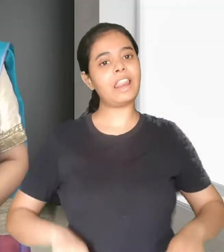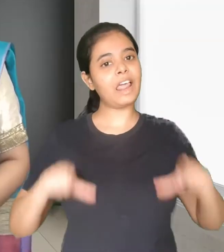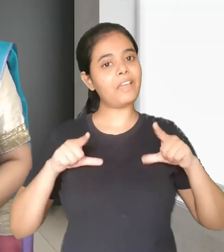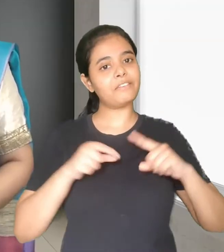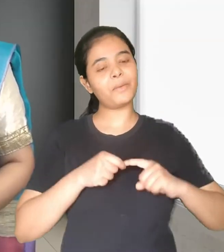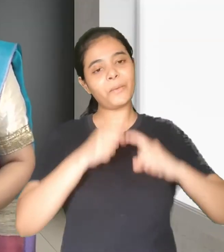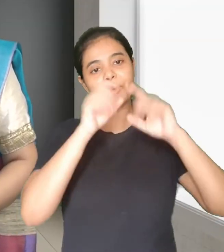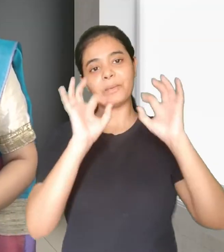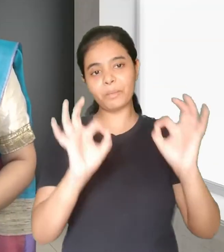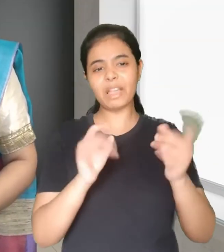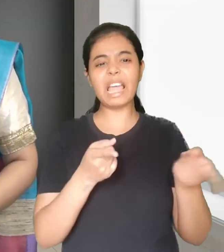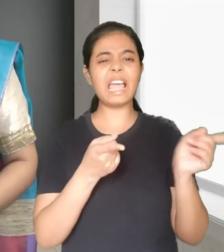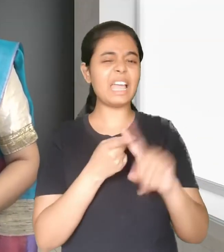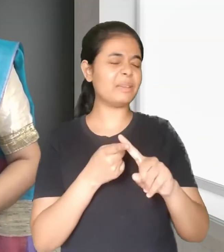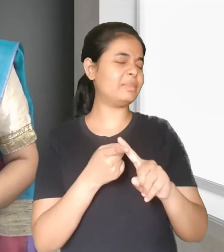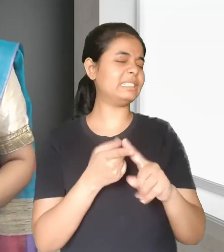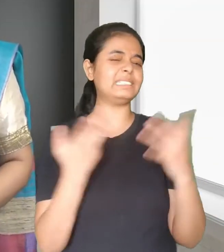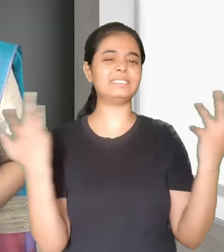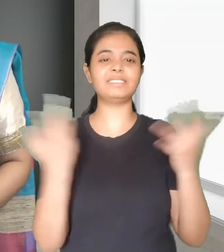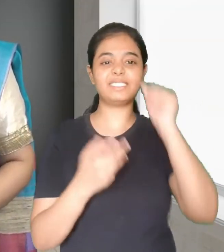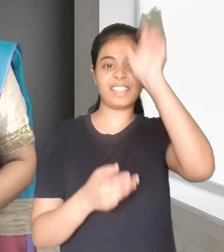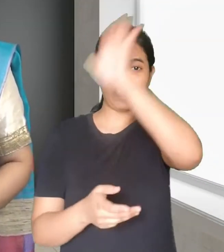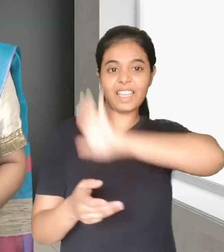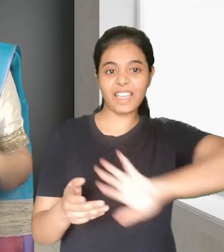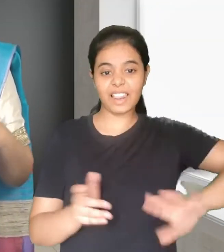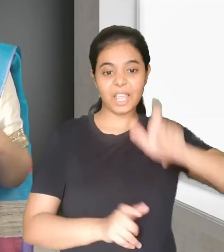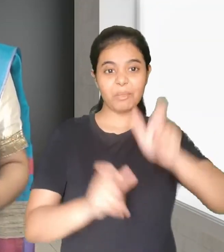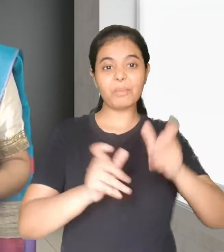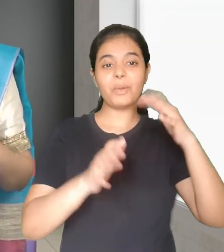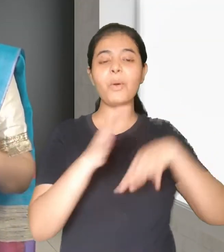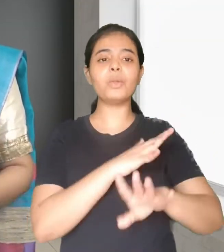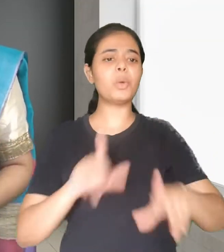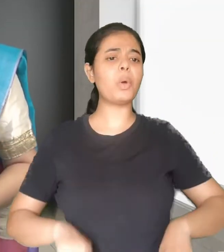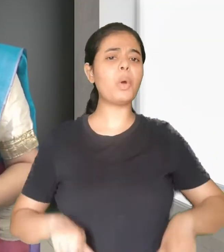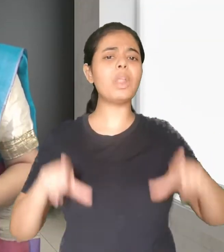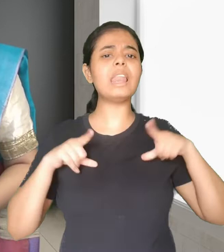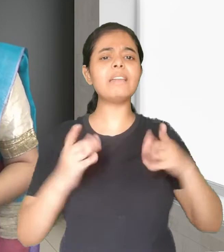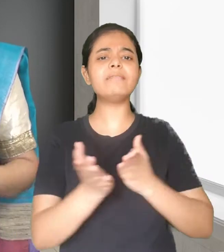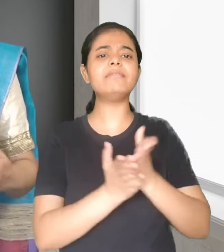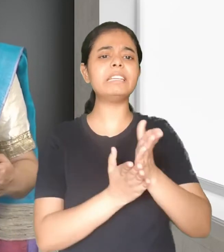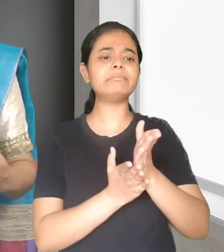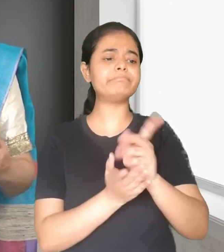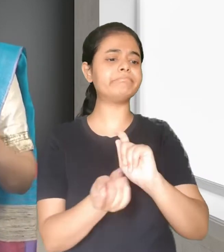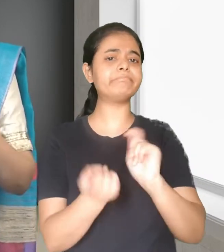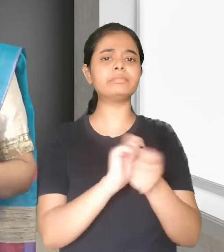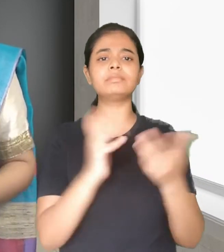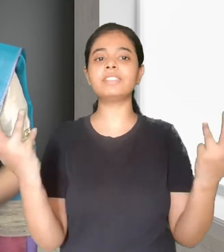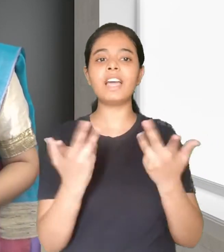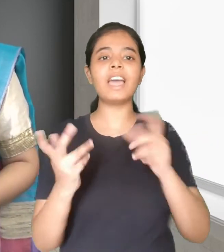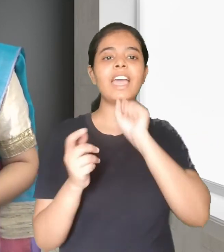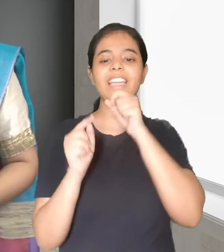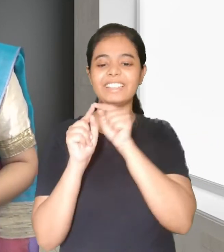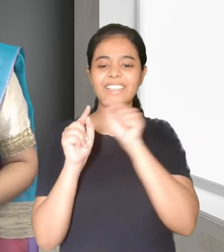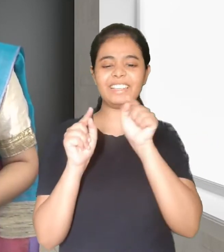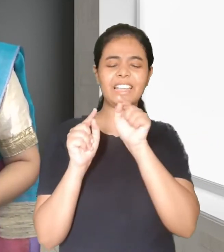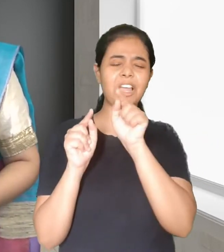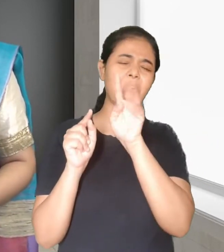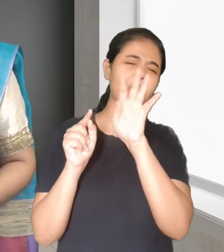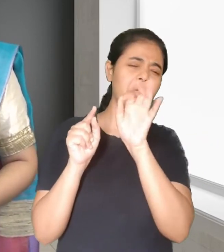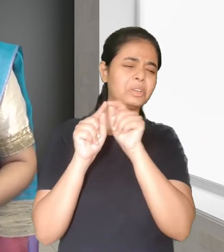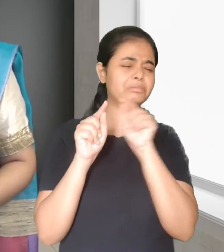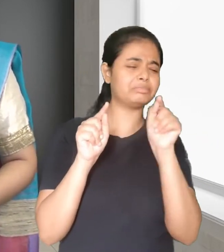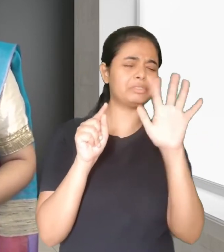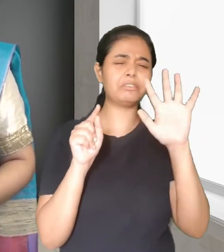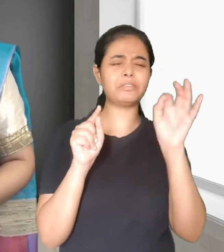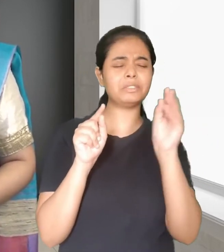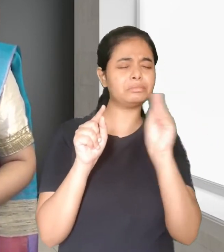lives. Unfortunately, many Indians sink into a sedentary lifestyle once they enter middle age or